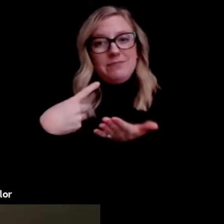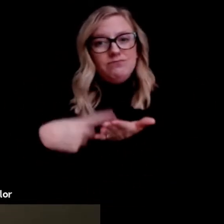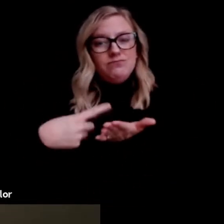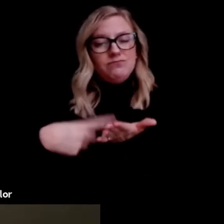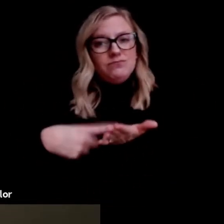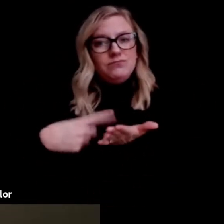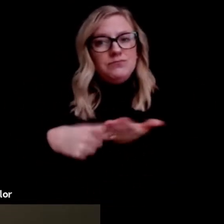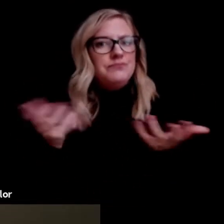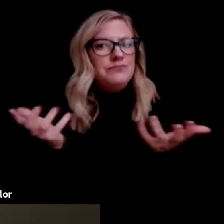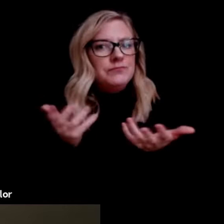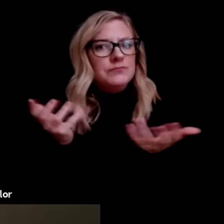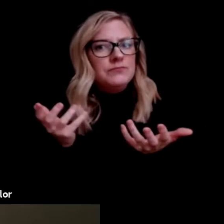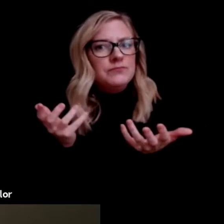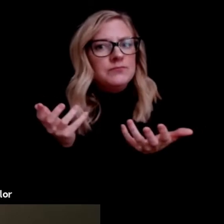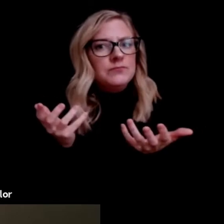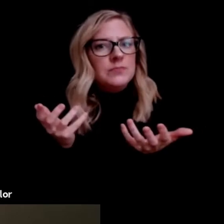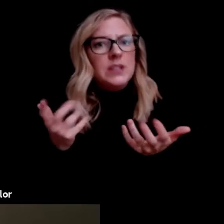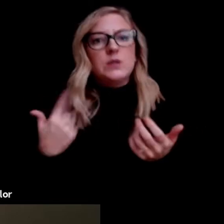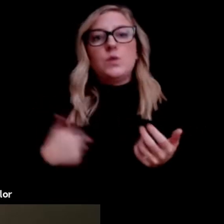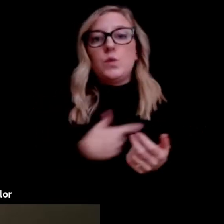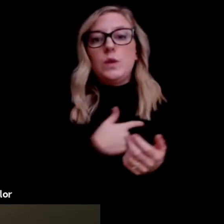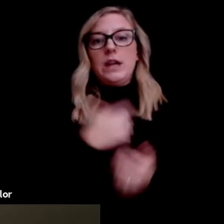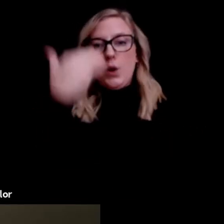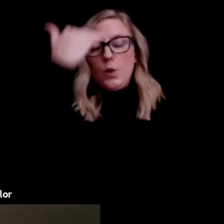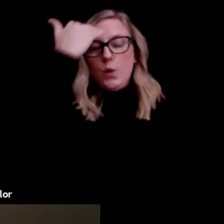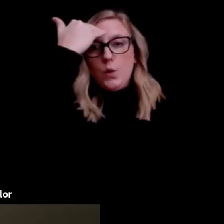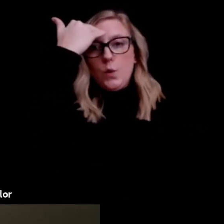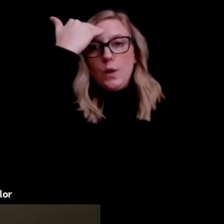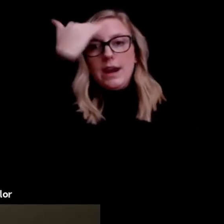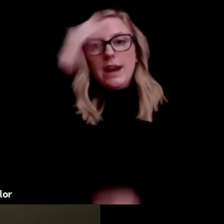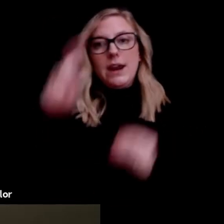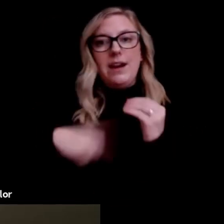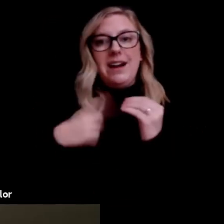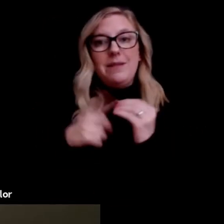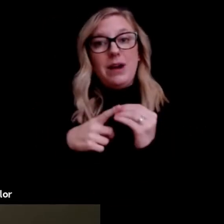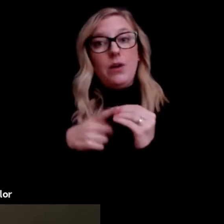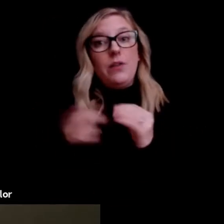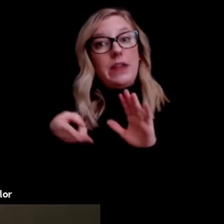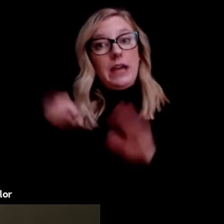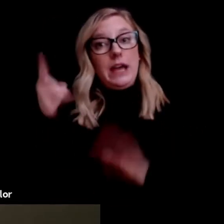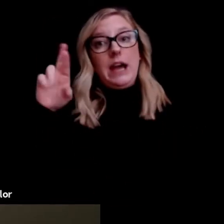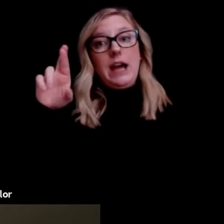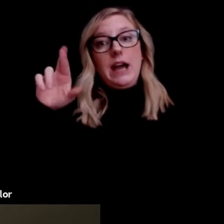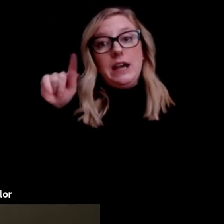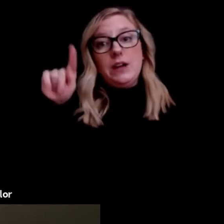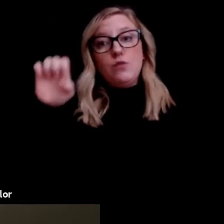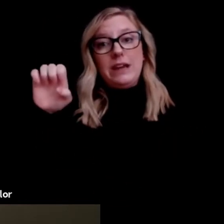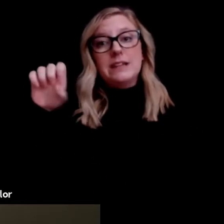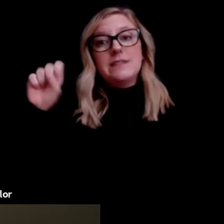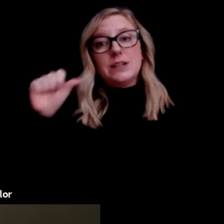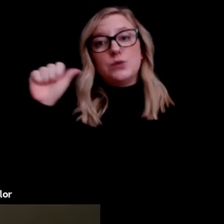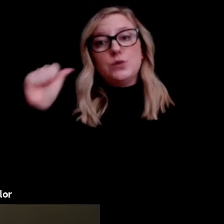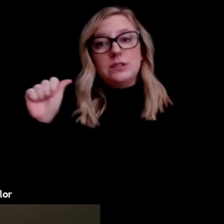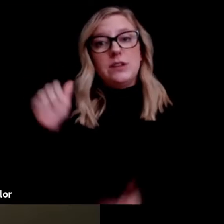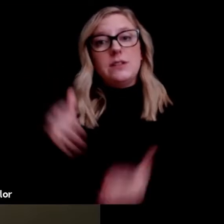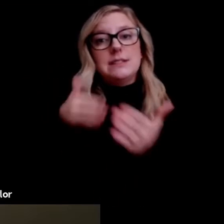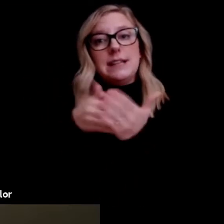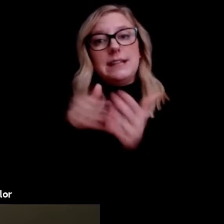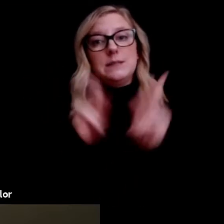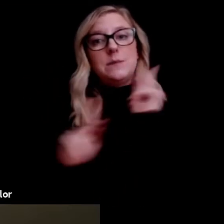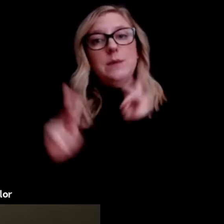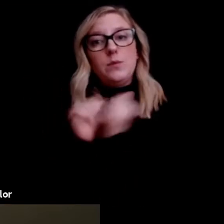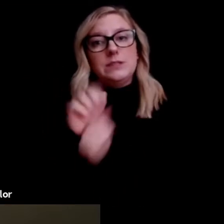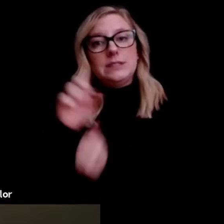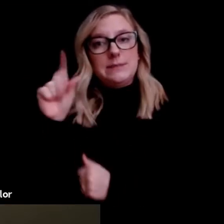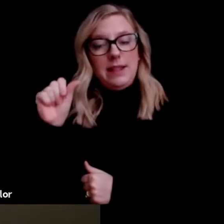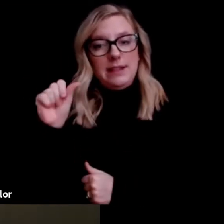is we are aware of the extremely high rate of sexual assault against people with disabilities